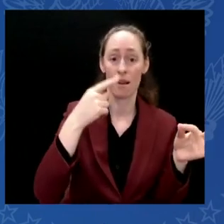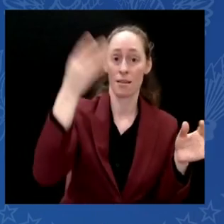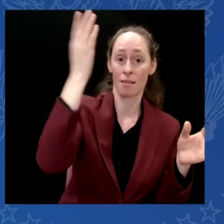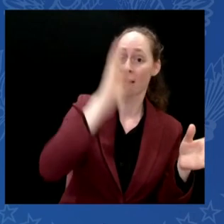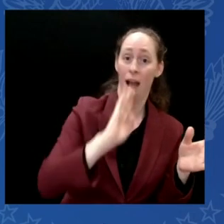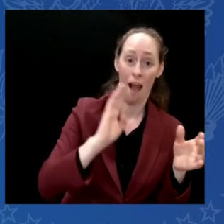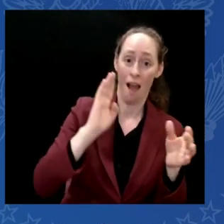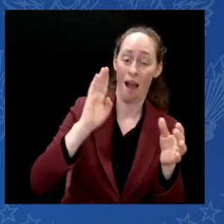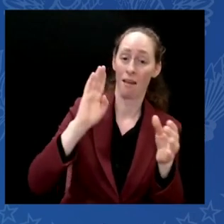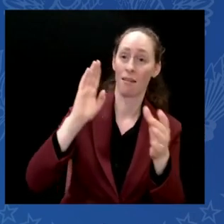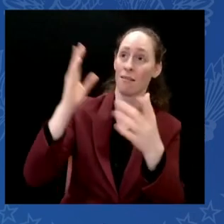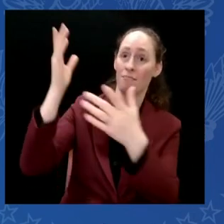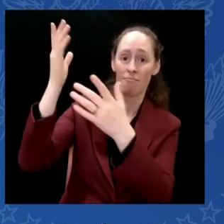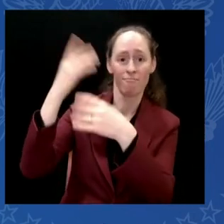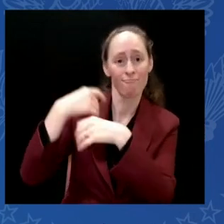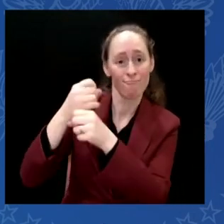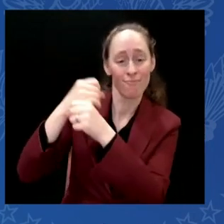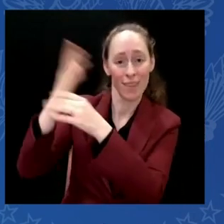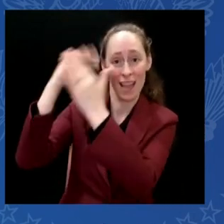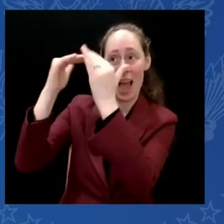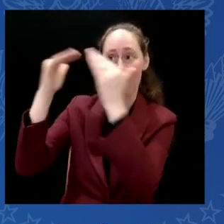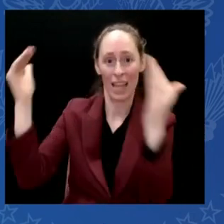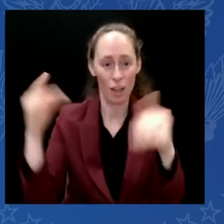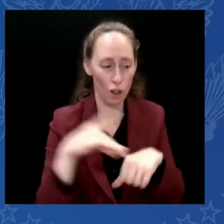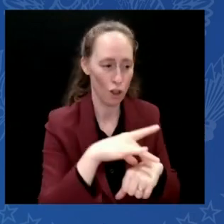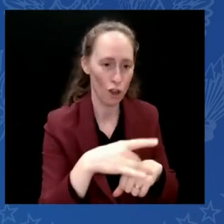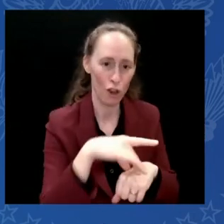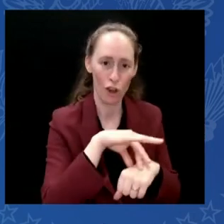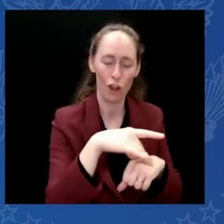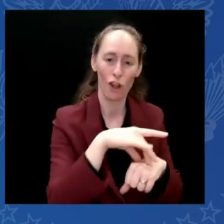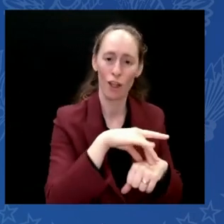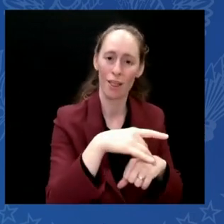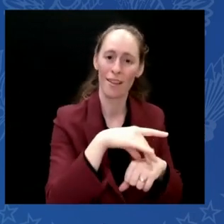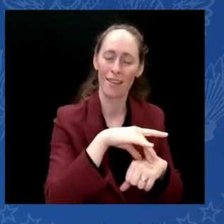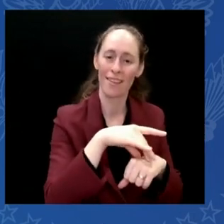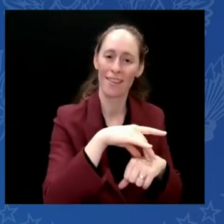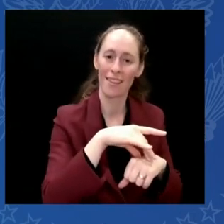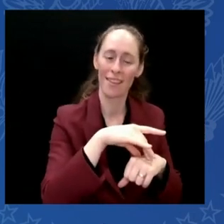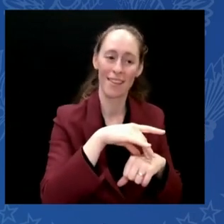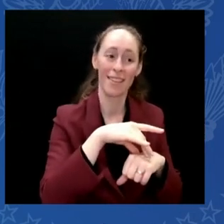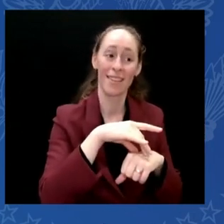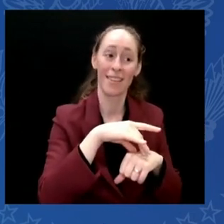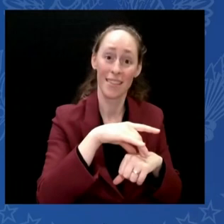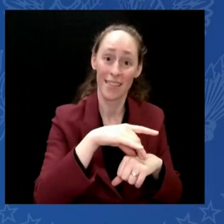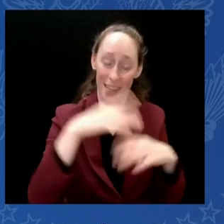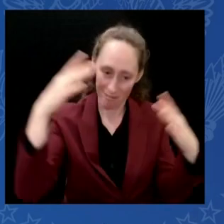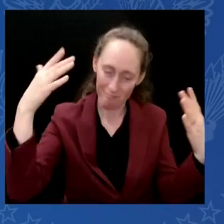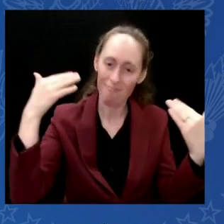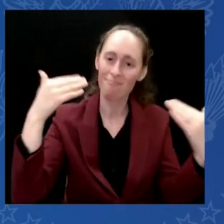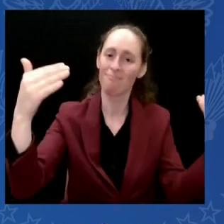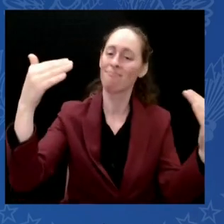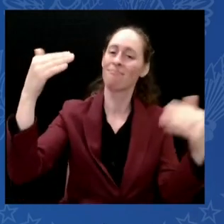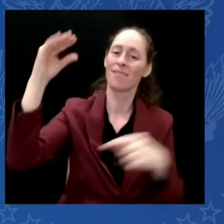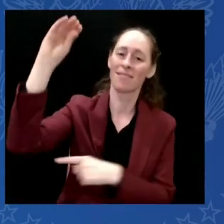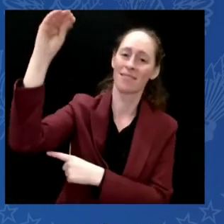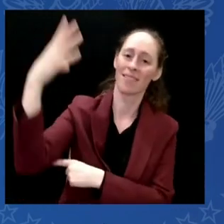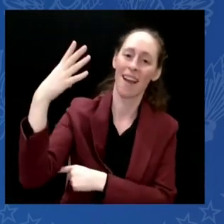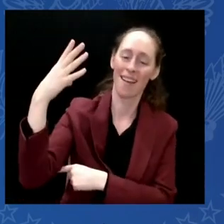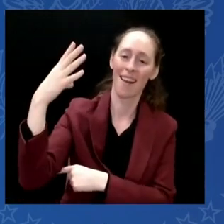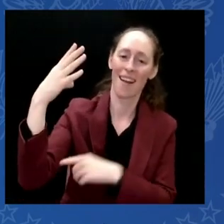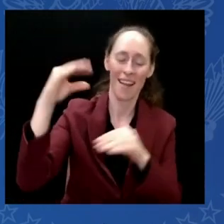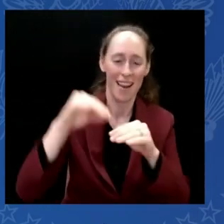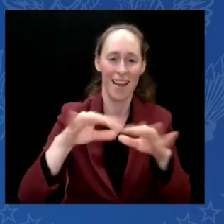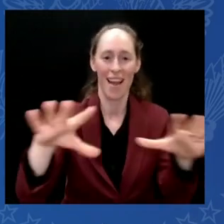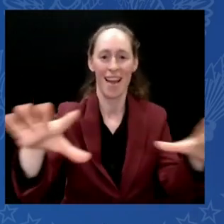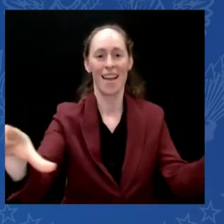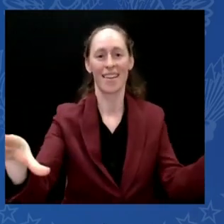illuminating our way forward as Americans and as citizens of the world. A light that burned in the beginning and at Bethlehem. A